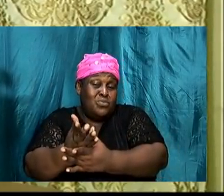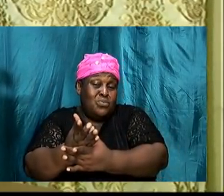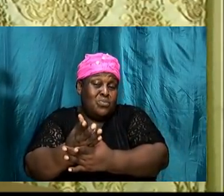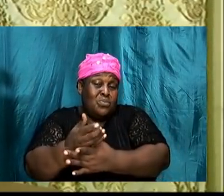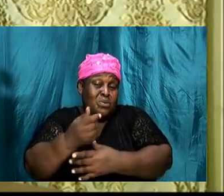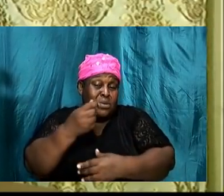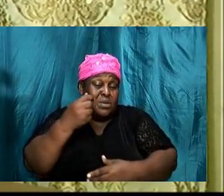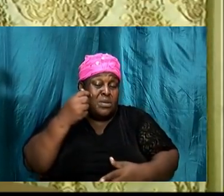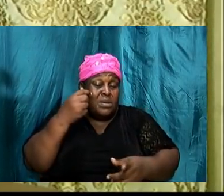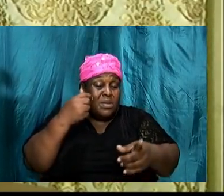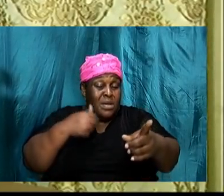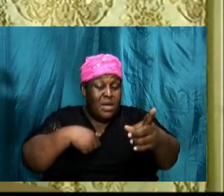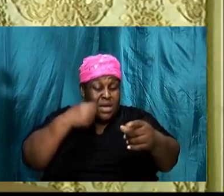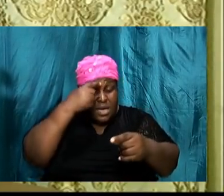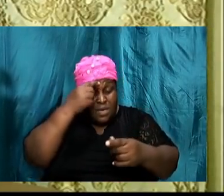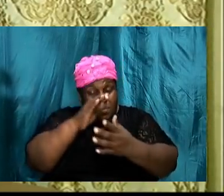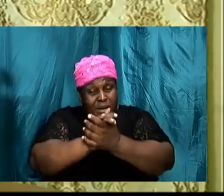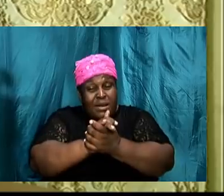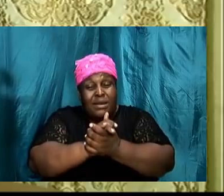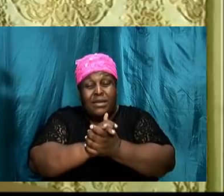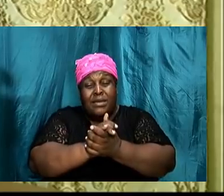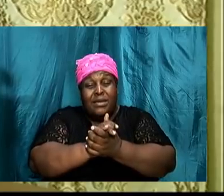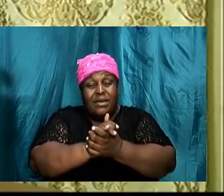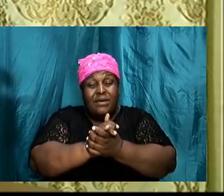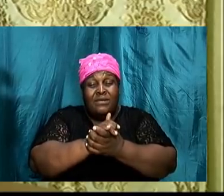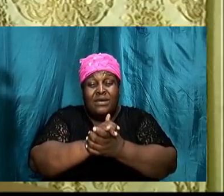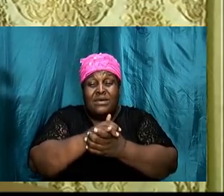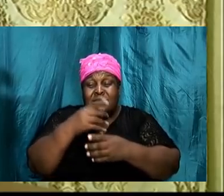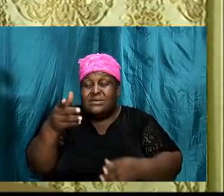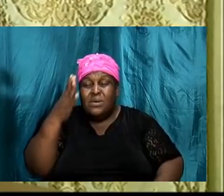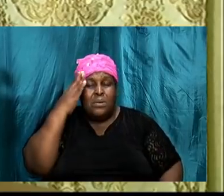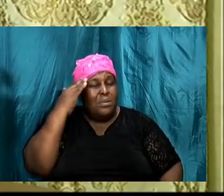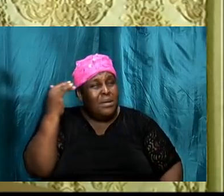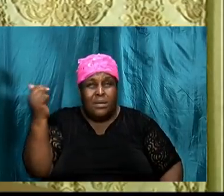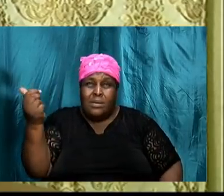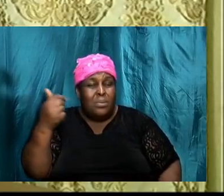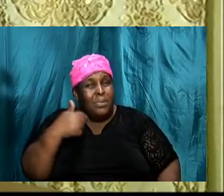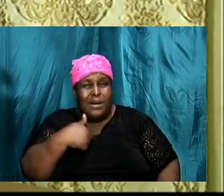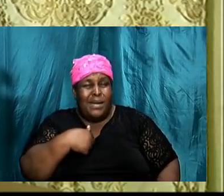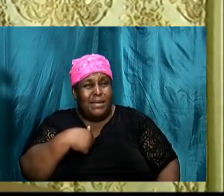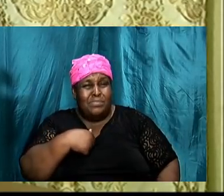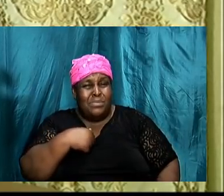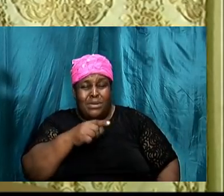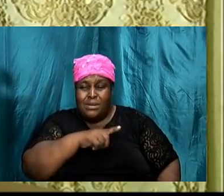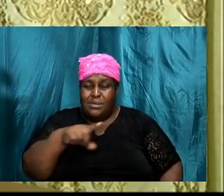he wondered why me Lord why is it that I have to go through this